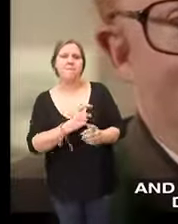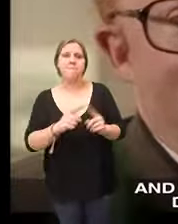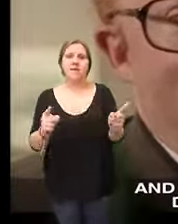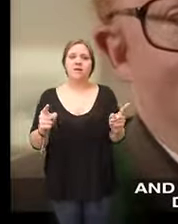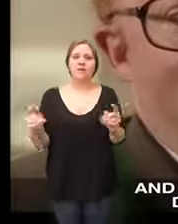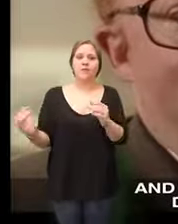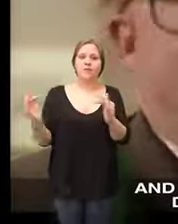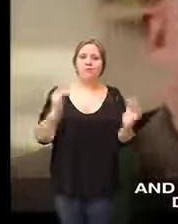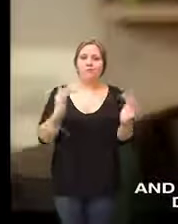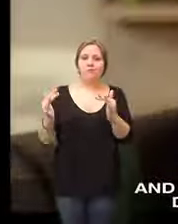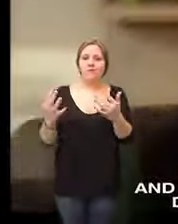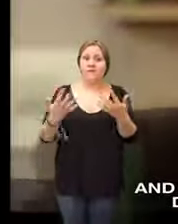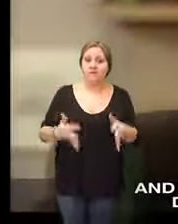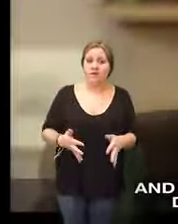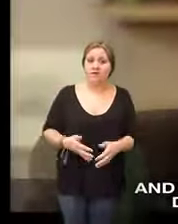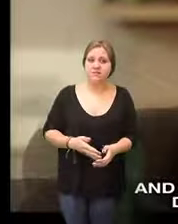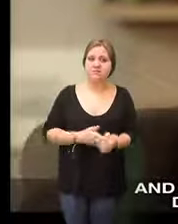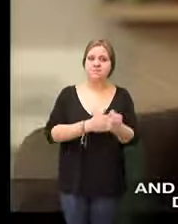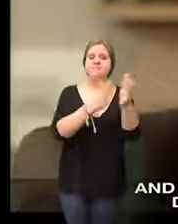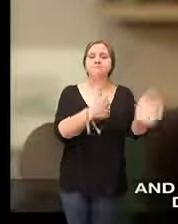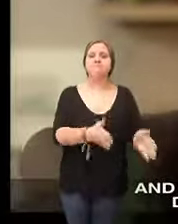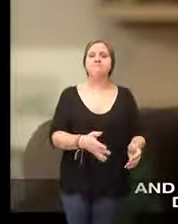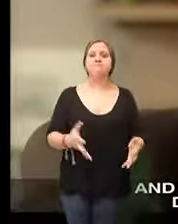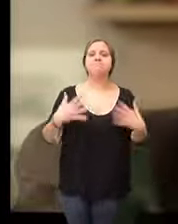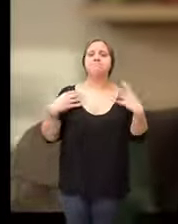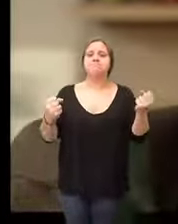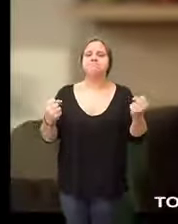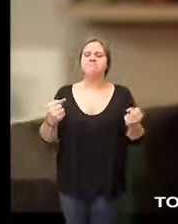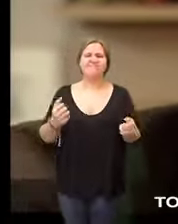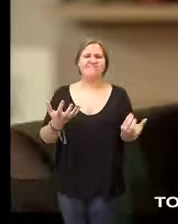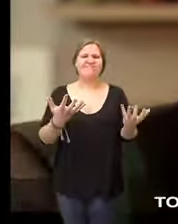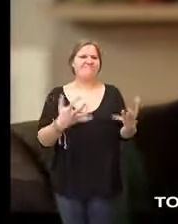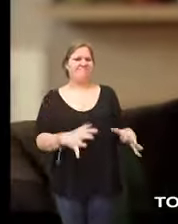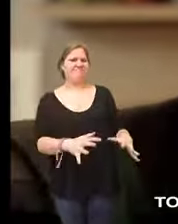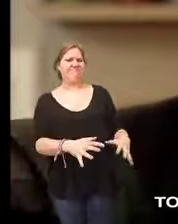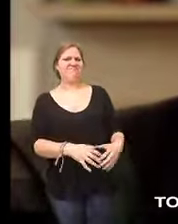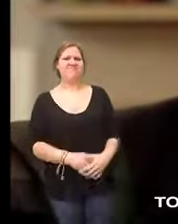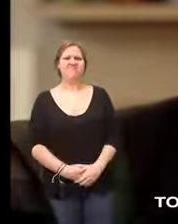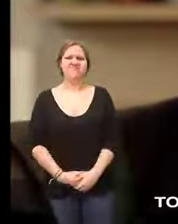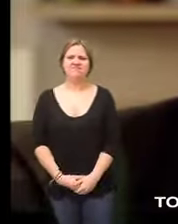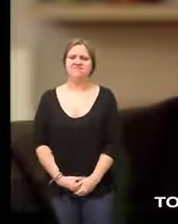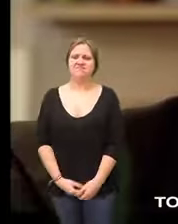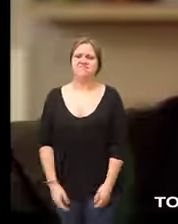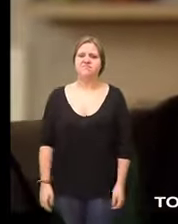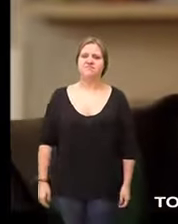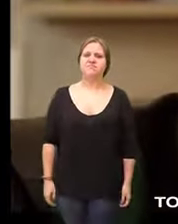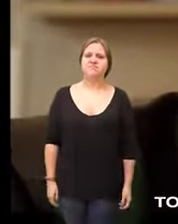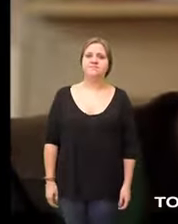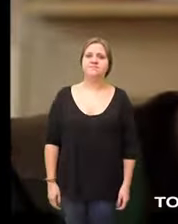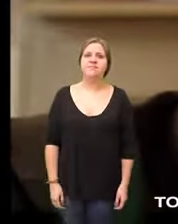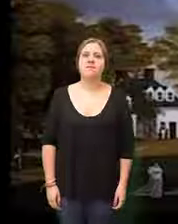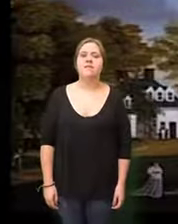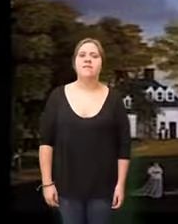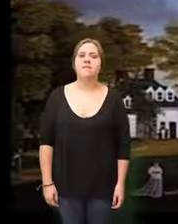and it's no accident that on his deathbed Napoleon said they wanted me to be another Washington